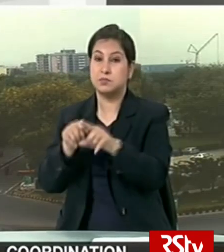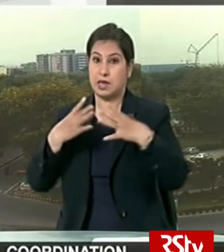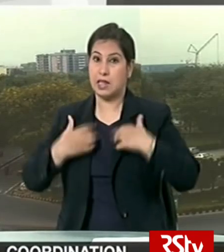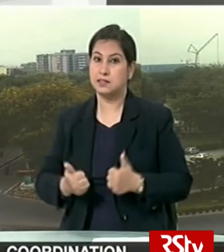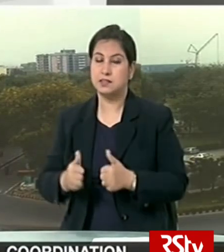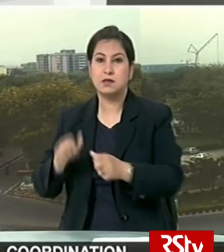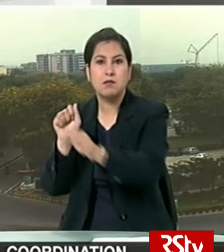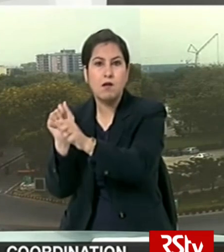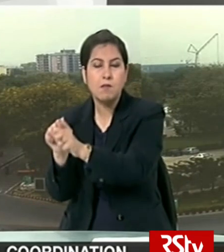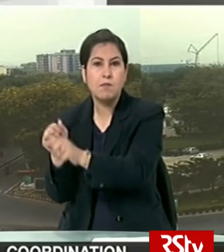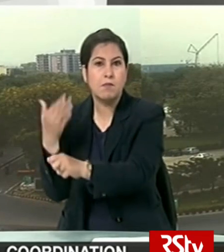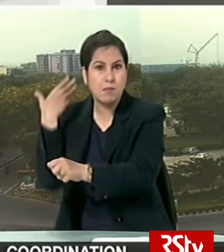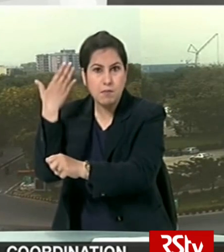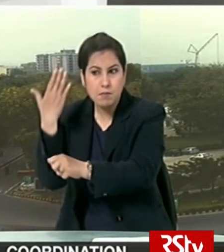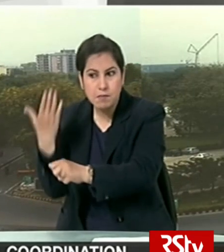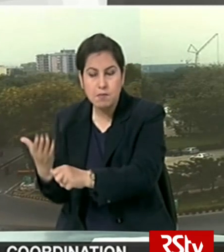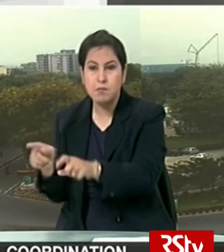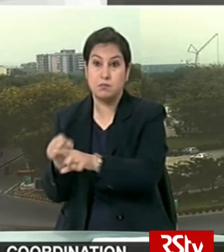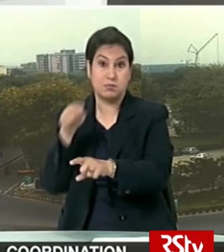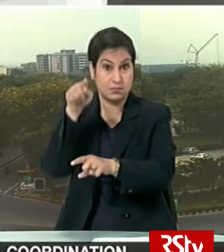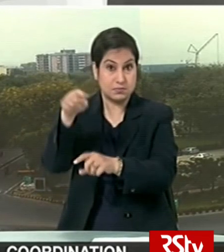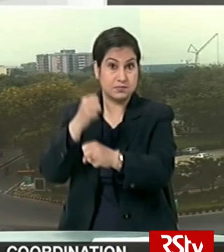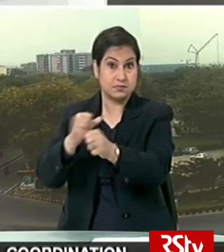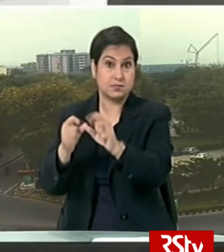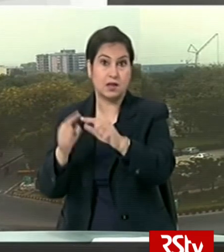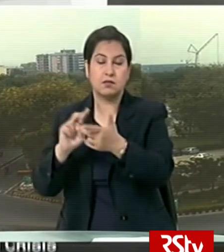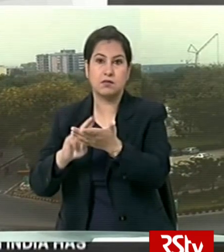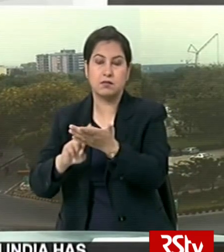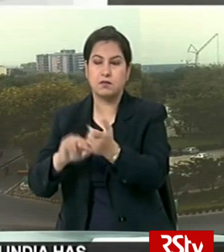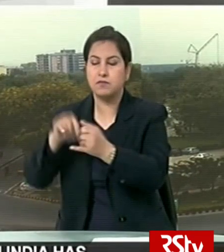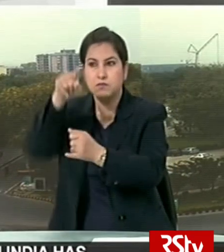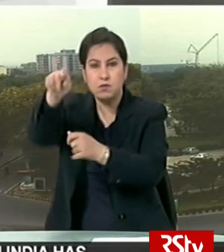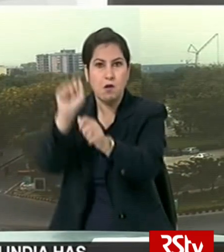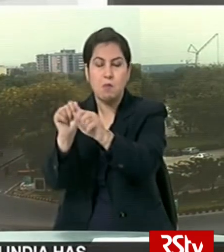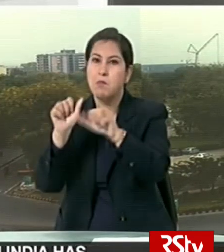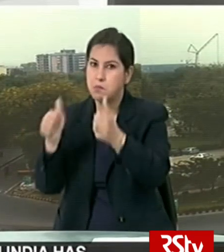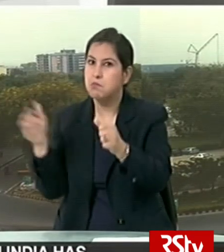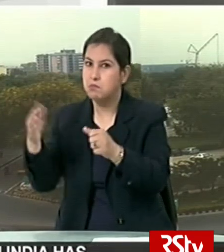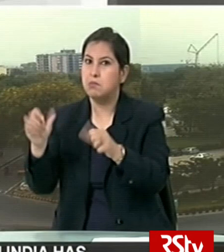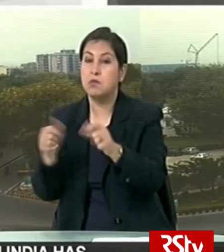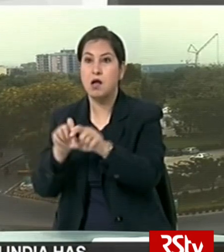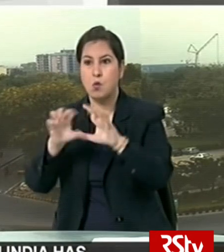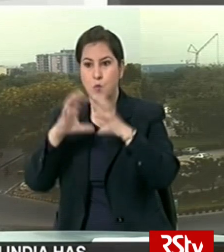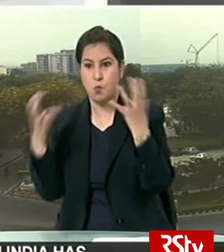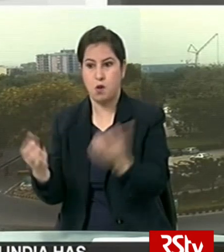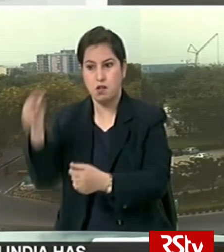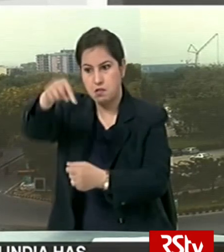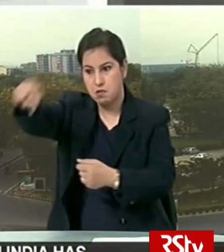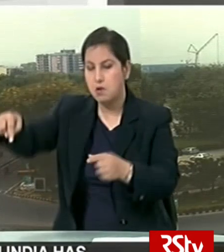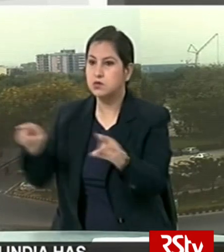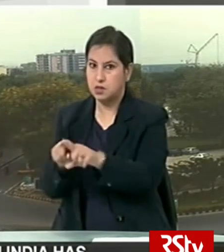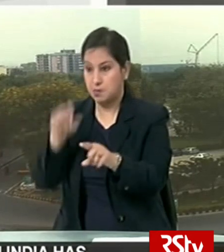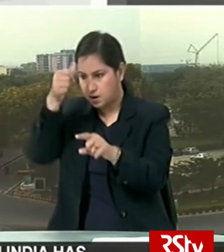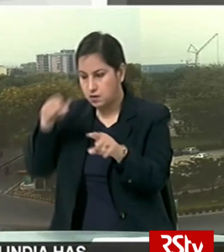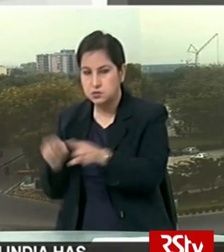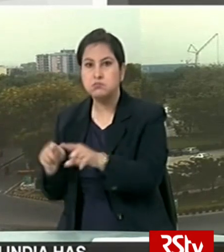health related work being done by the Gates Foundation not just in India but also in many other parts of the world including